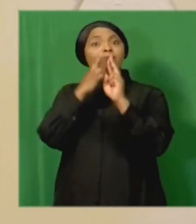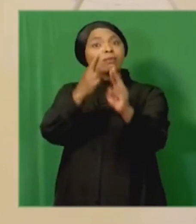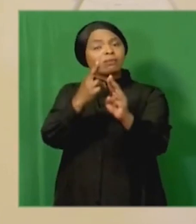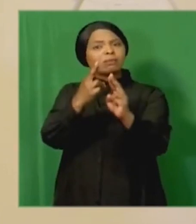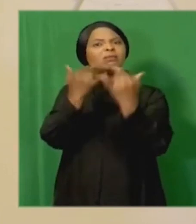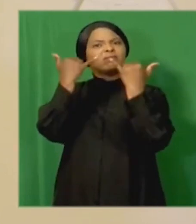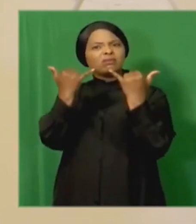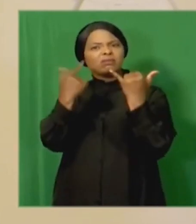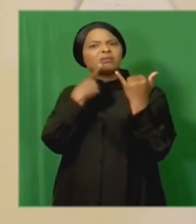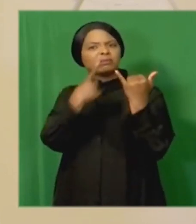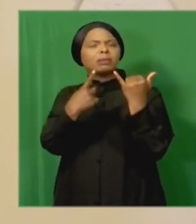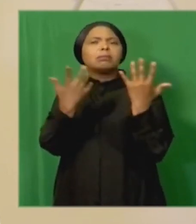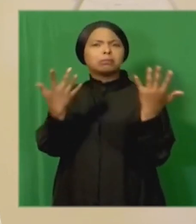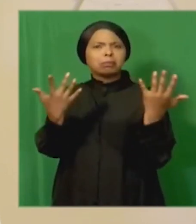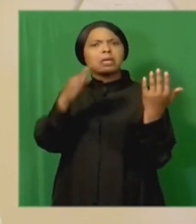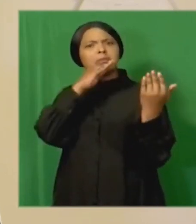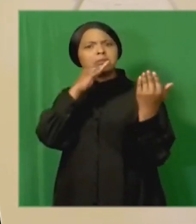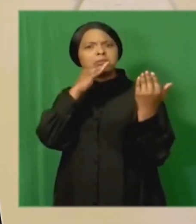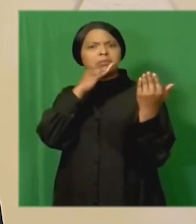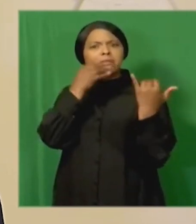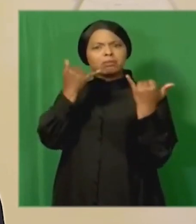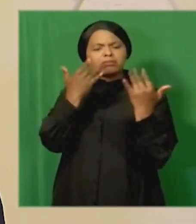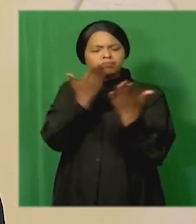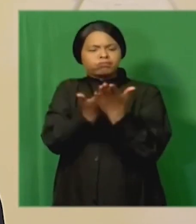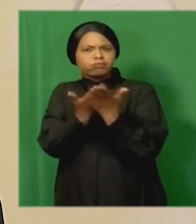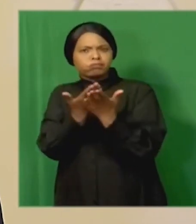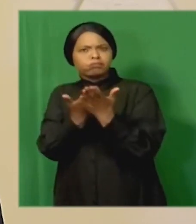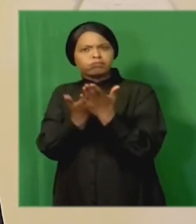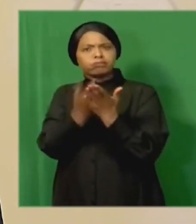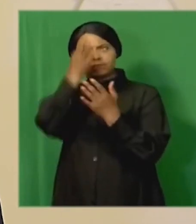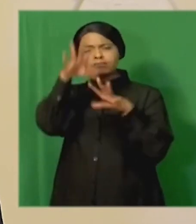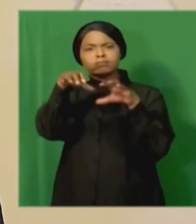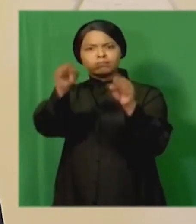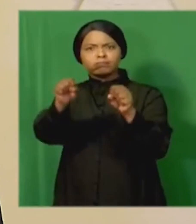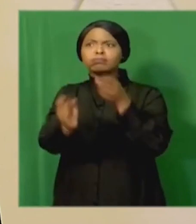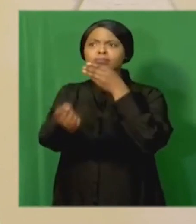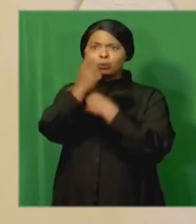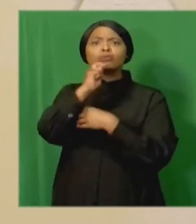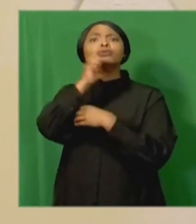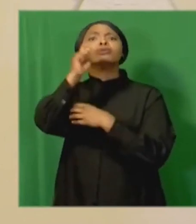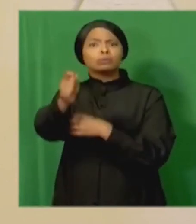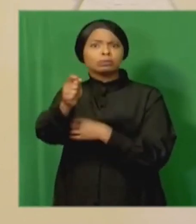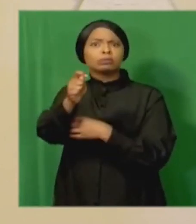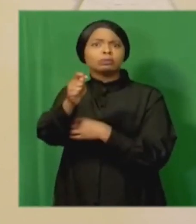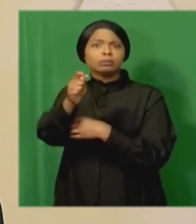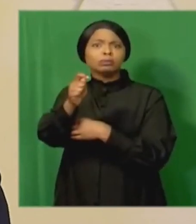that there can be no doubt that State Capture happened in South Africa.